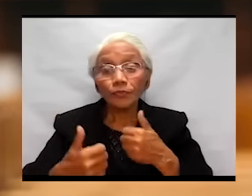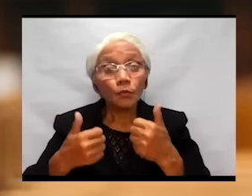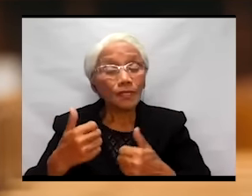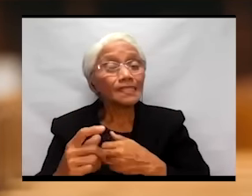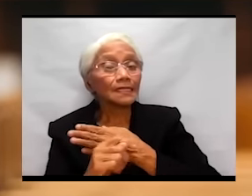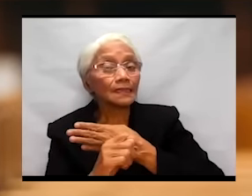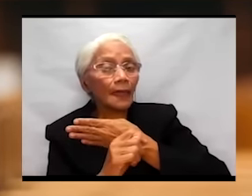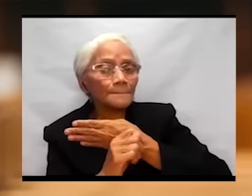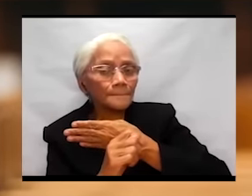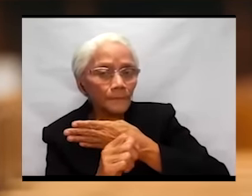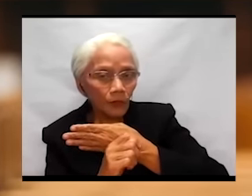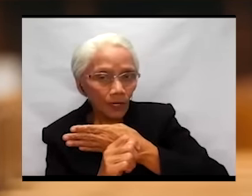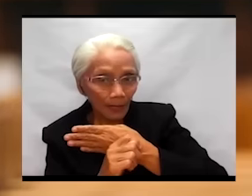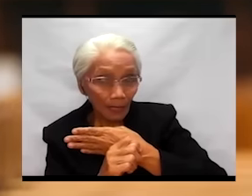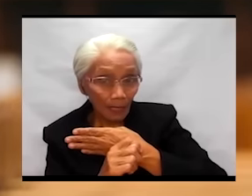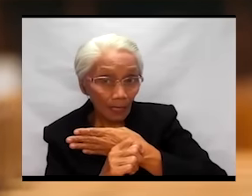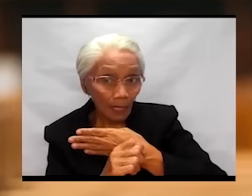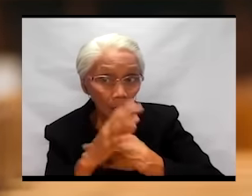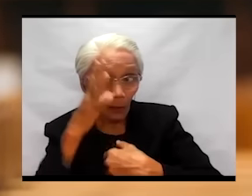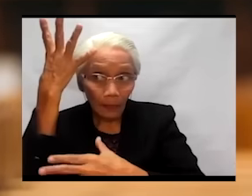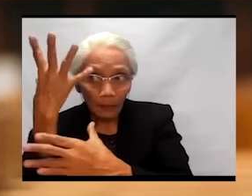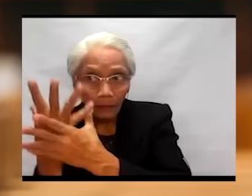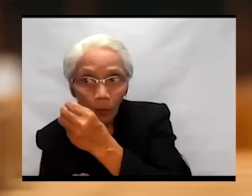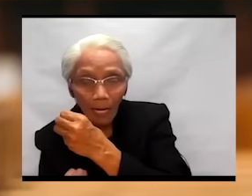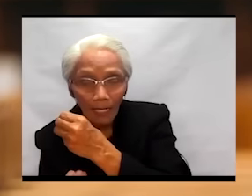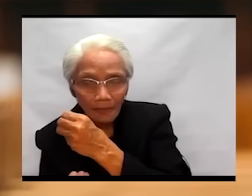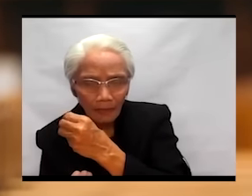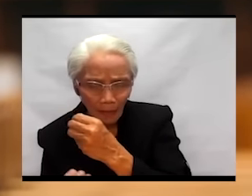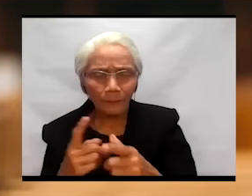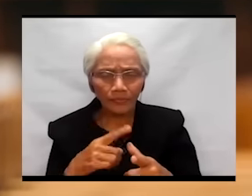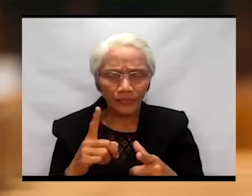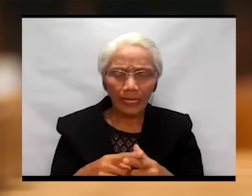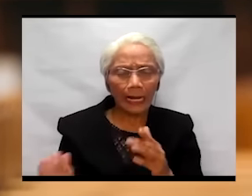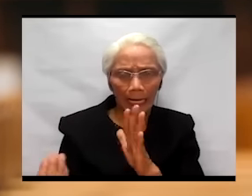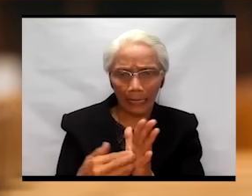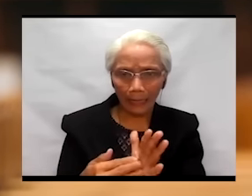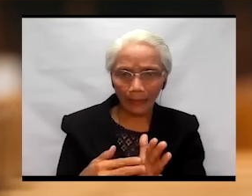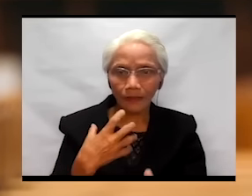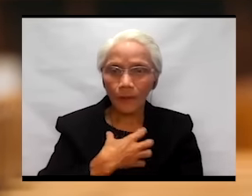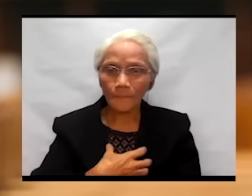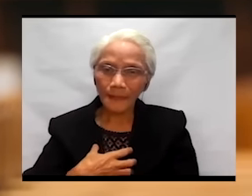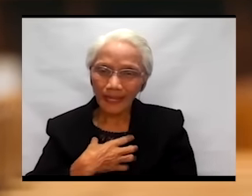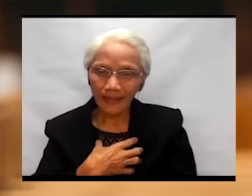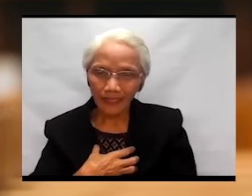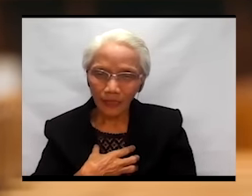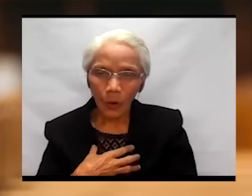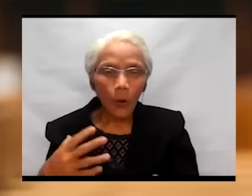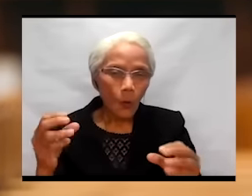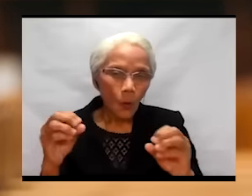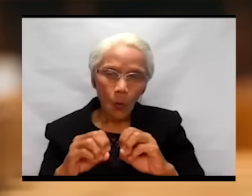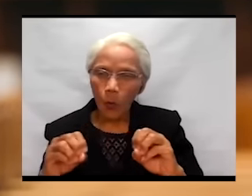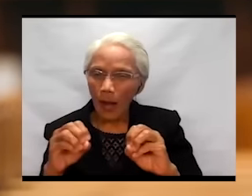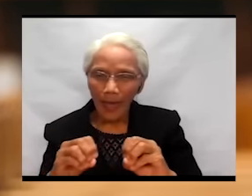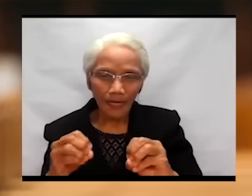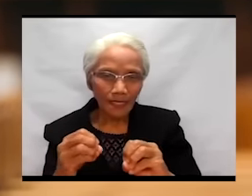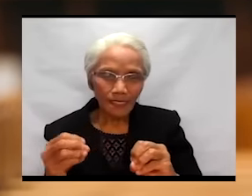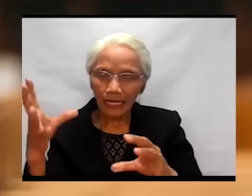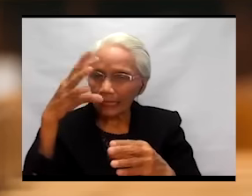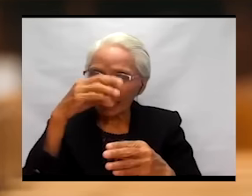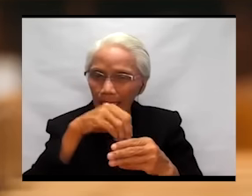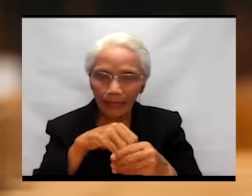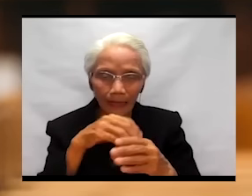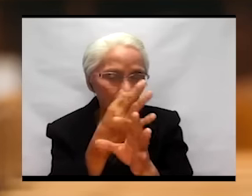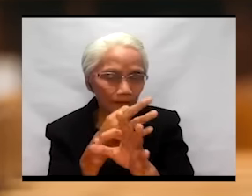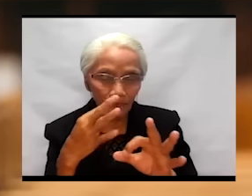disappear then we complain again there is no inner freedom so dear brothers and sisters